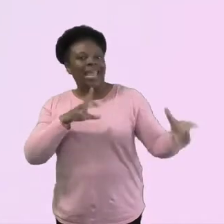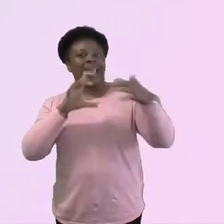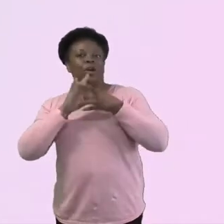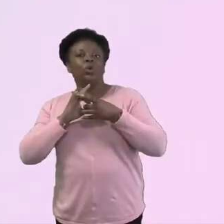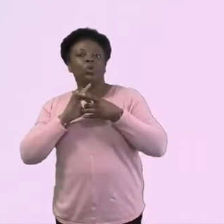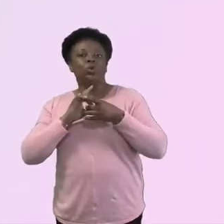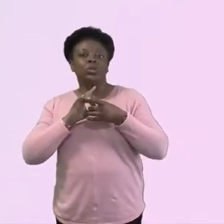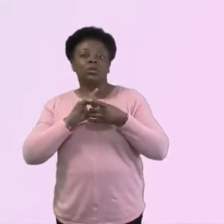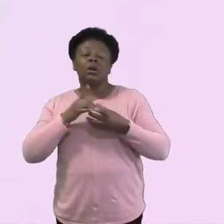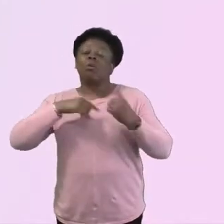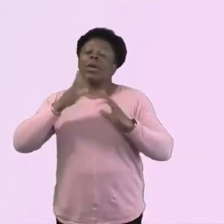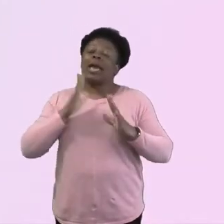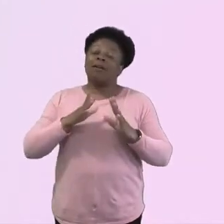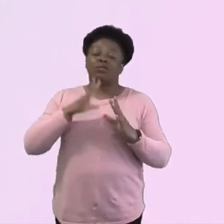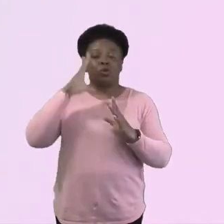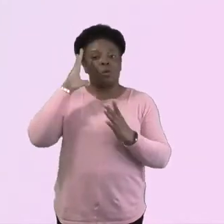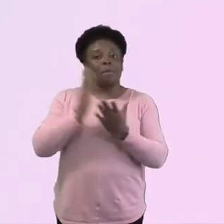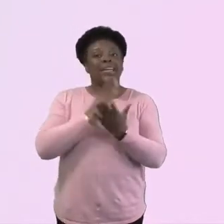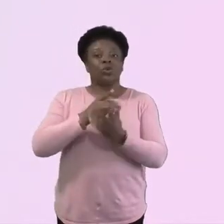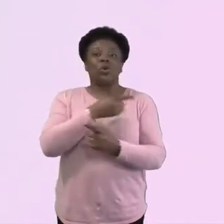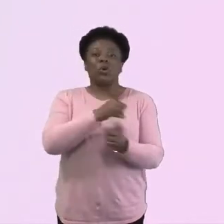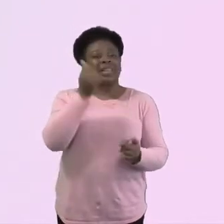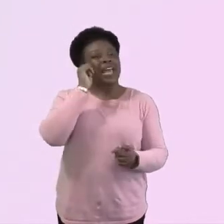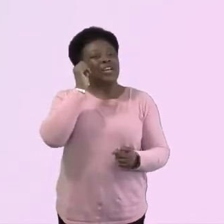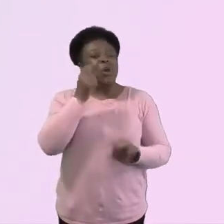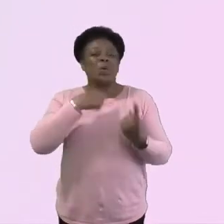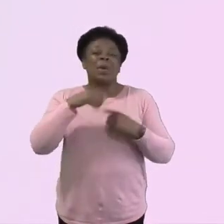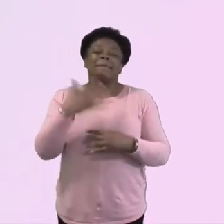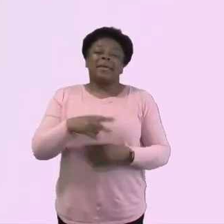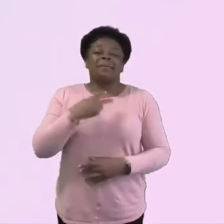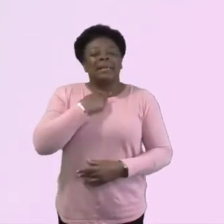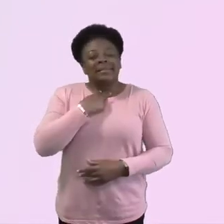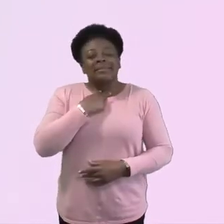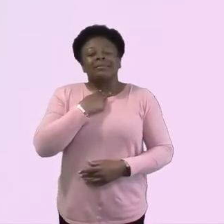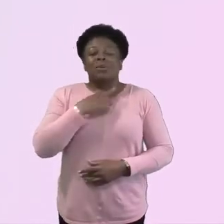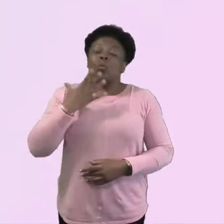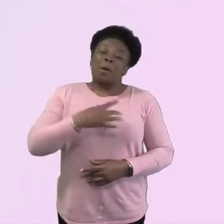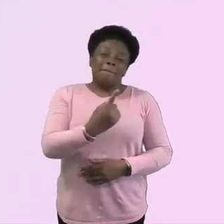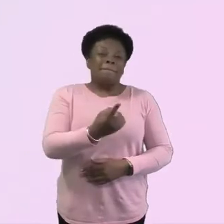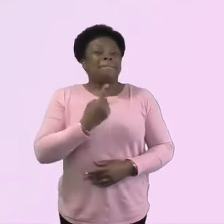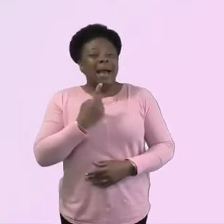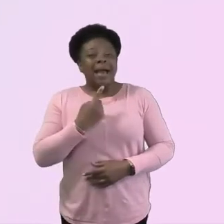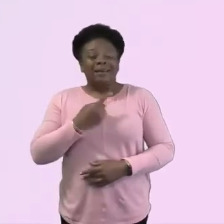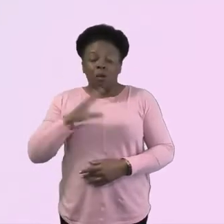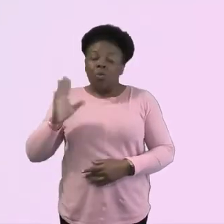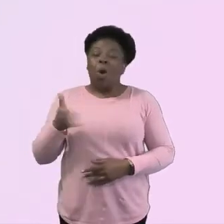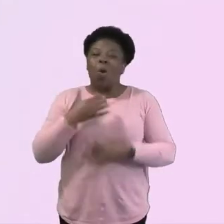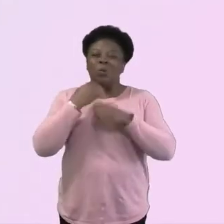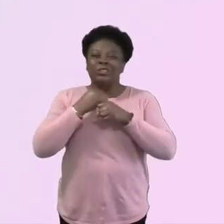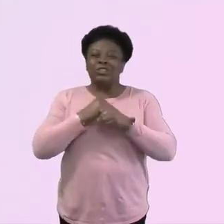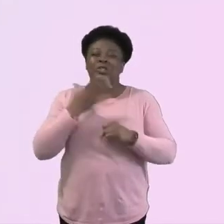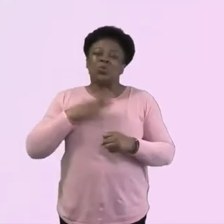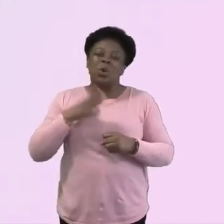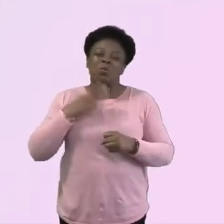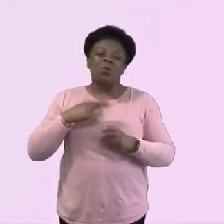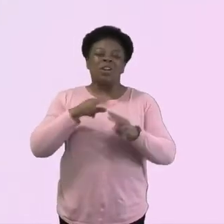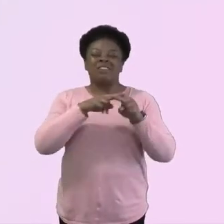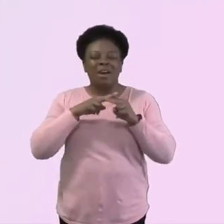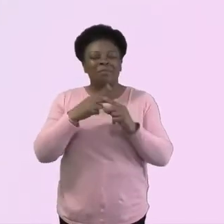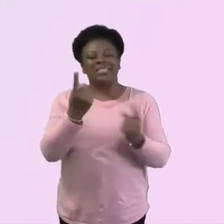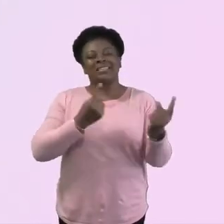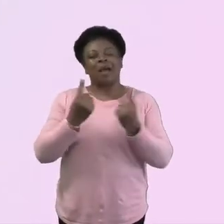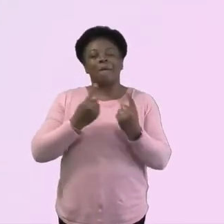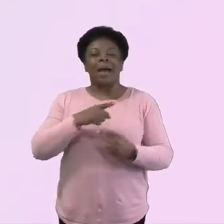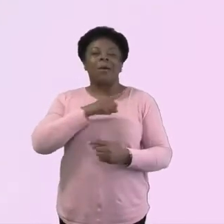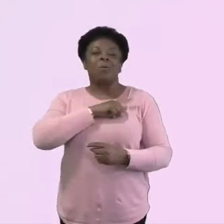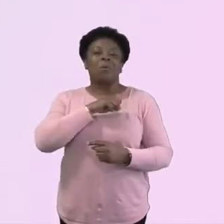we've missed them, how much we love them. We want them back with us, but the whole church wants them. You know, I think it's important for all ages